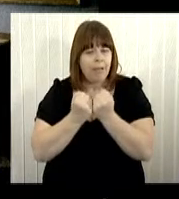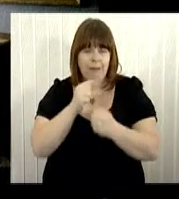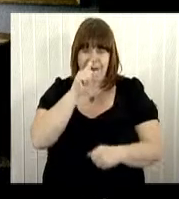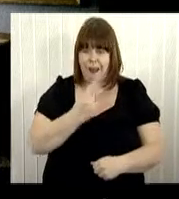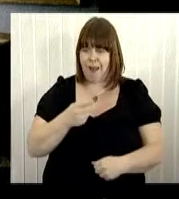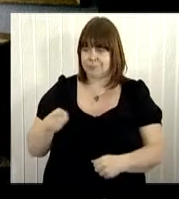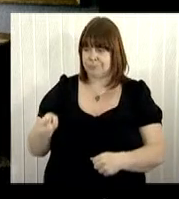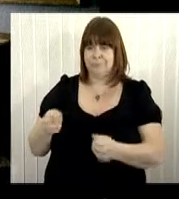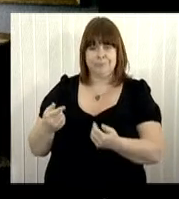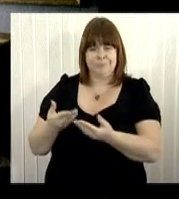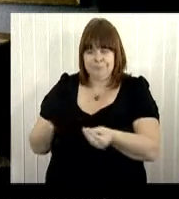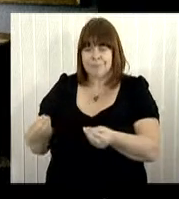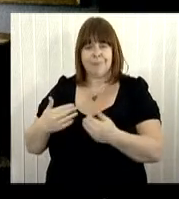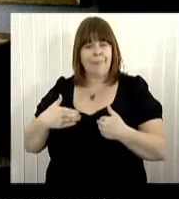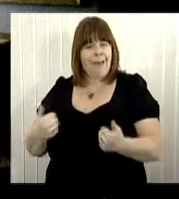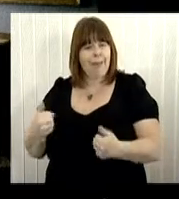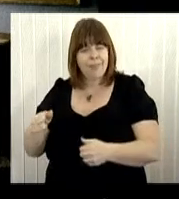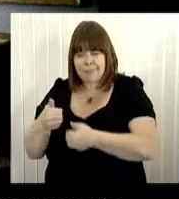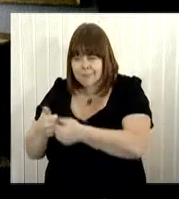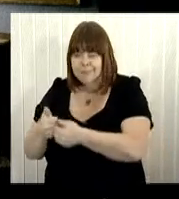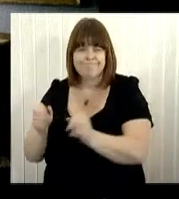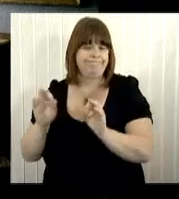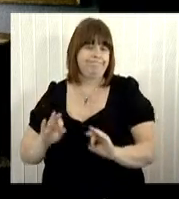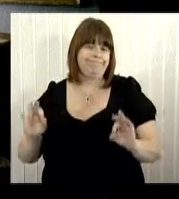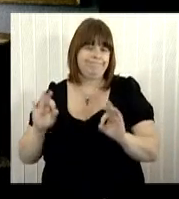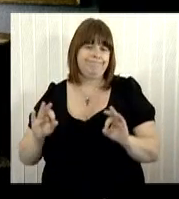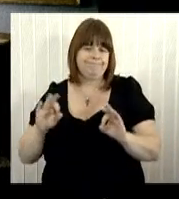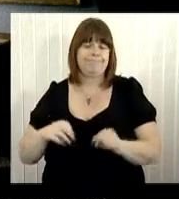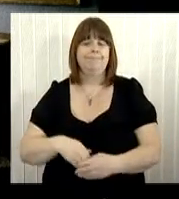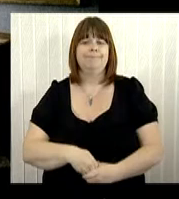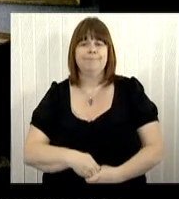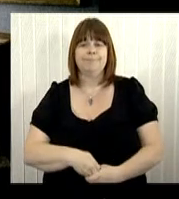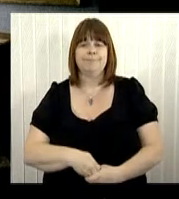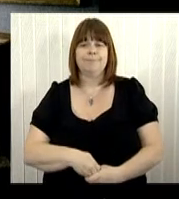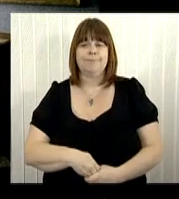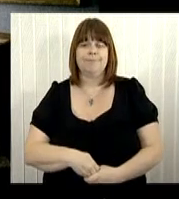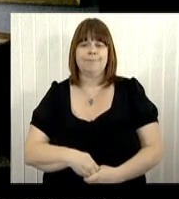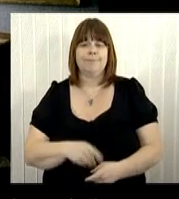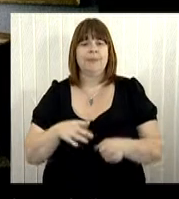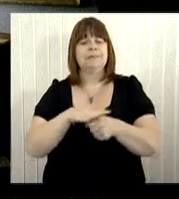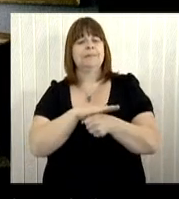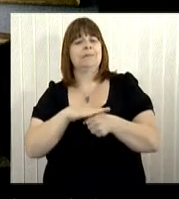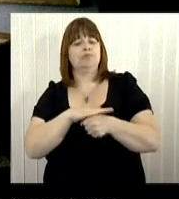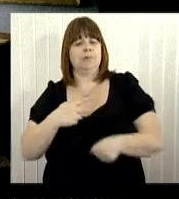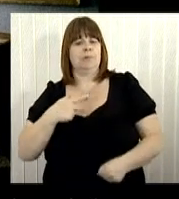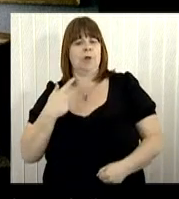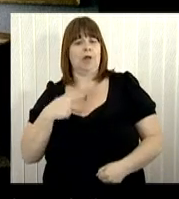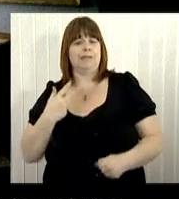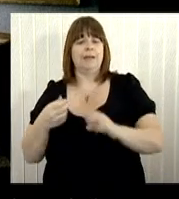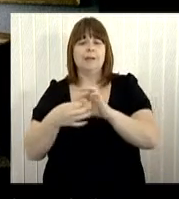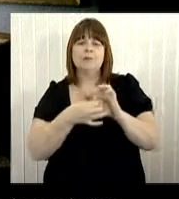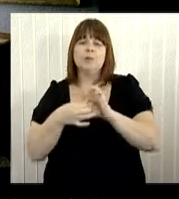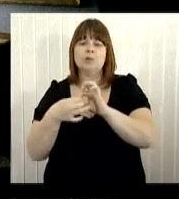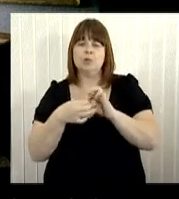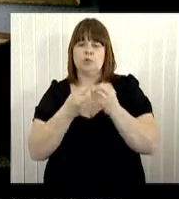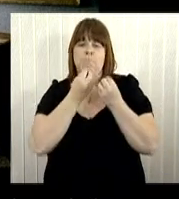is a scandal that so many poor people still can't get decent medical care. Oh, now, the District